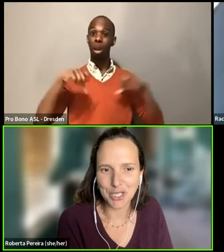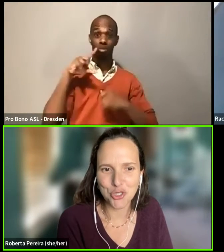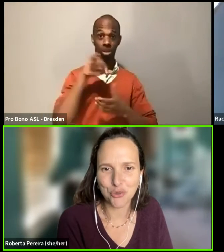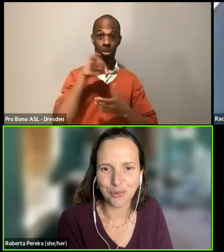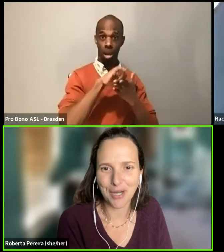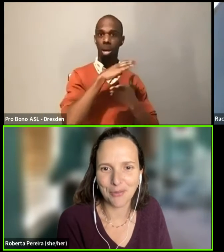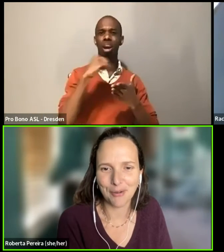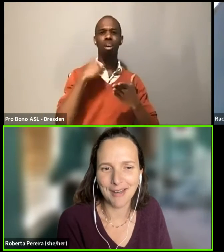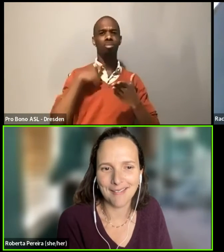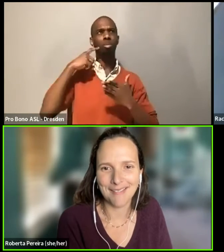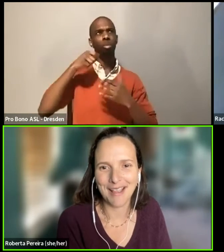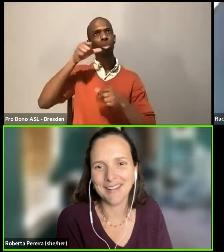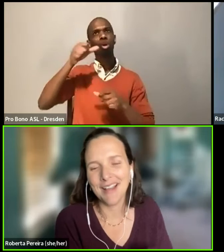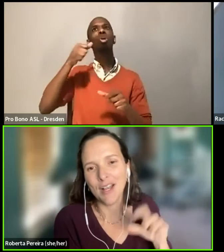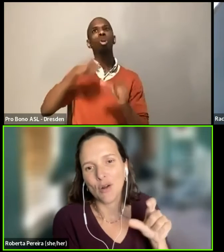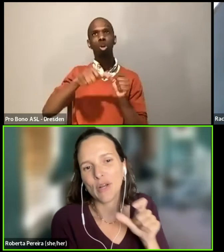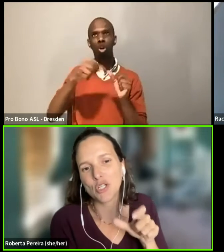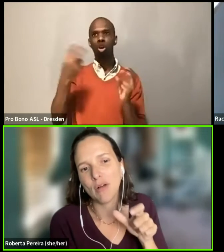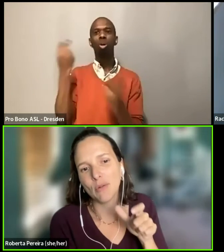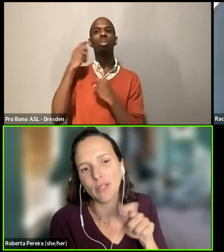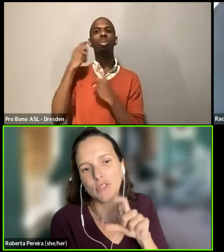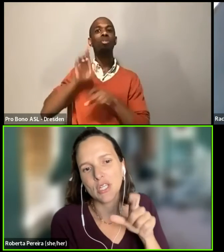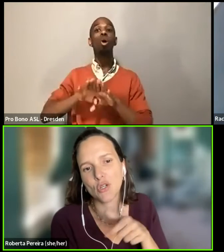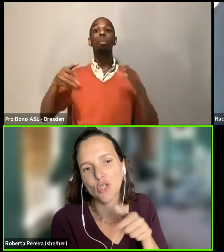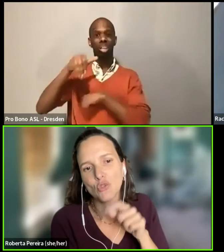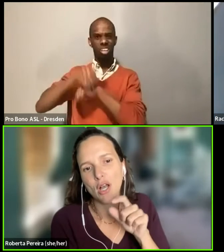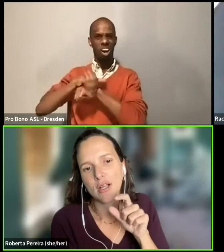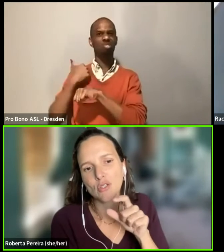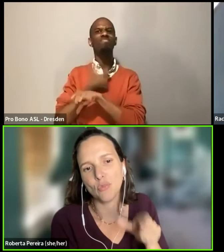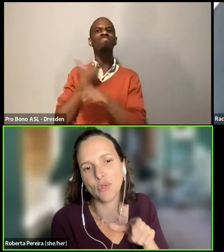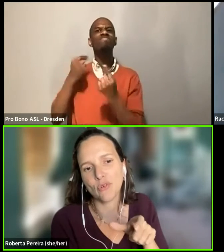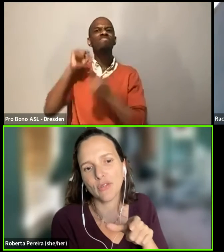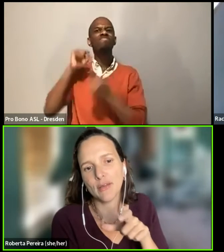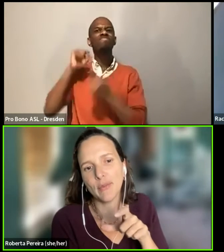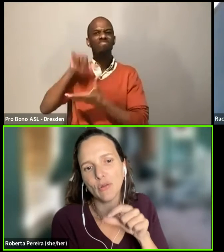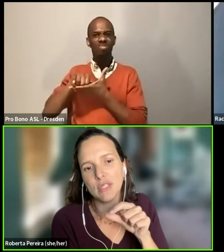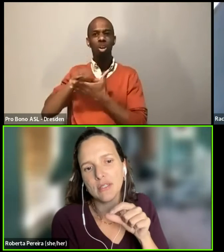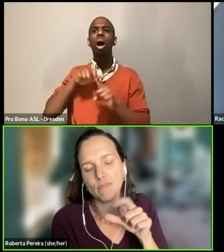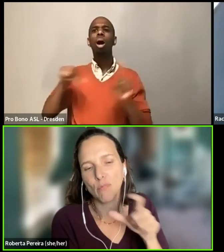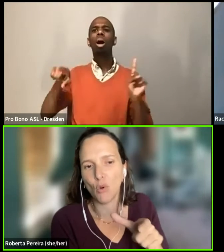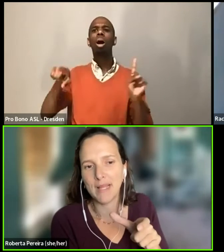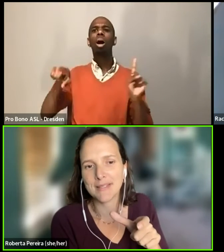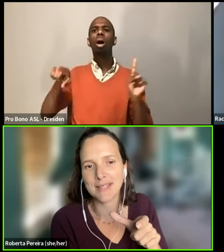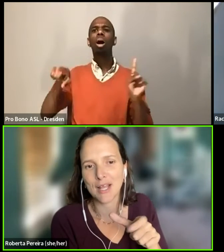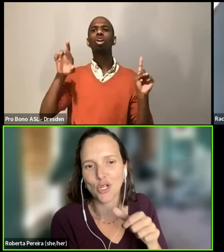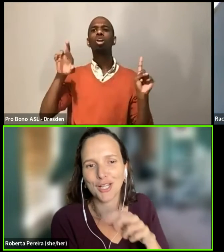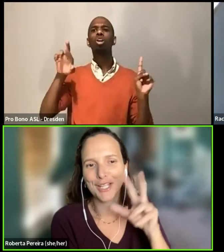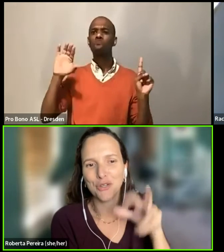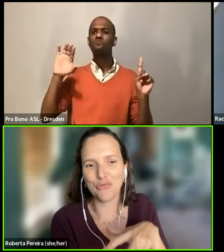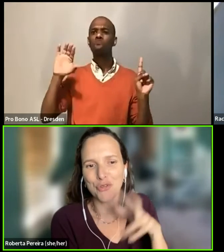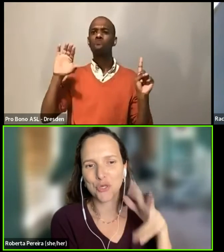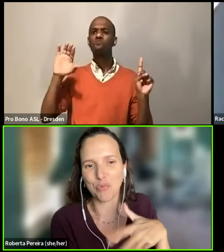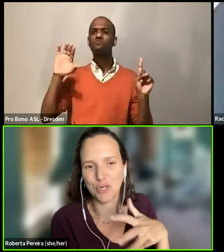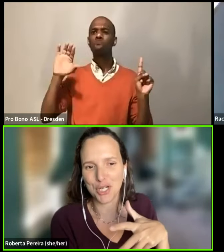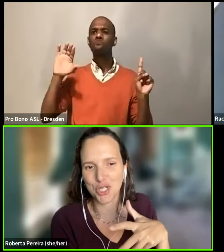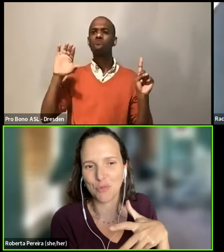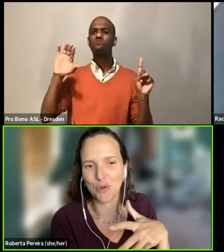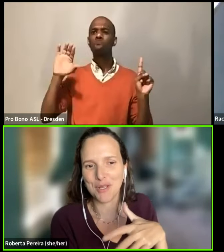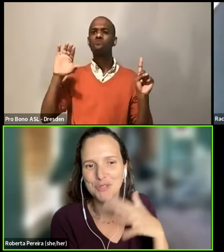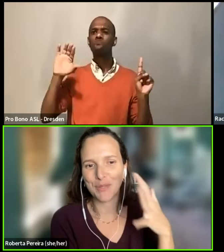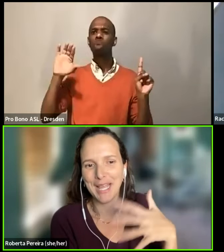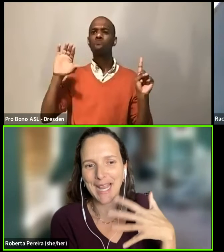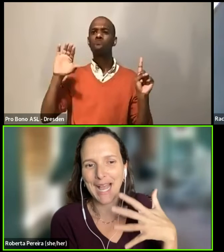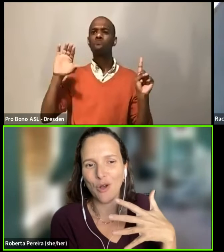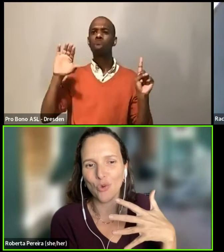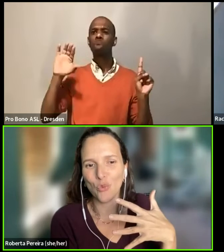opening night too. Right. Right. And Rachel, I would love to hear you talk so beautifully about these moments that are not like the official production